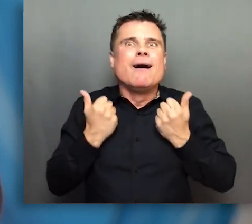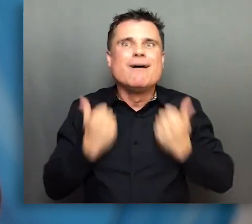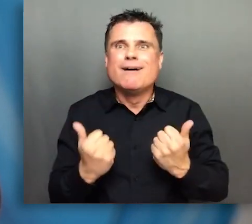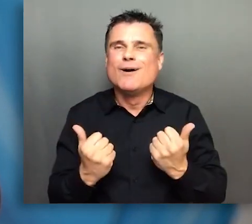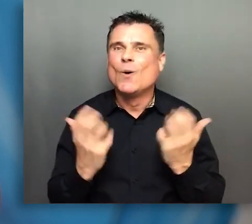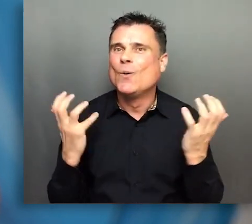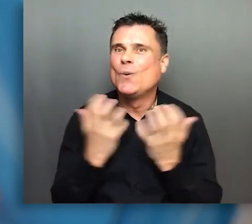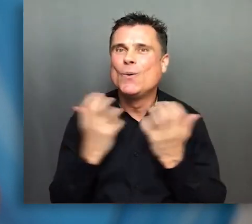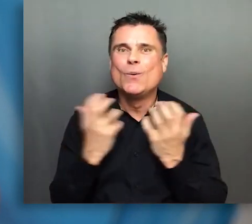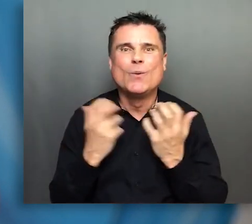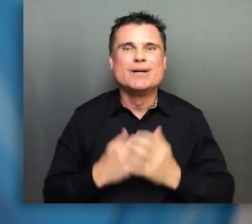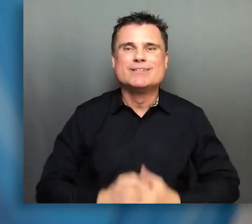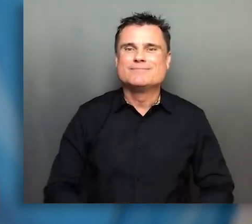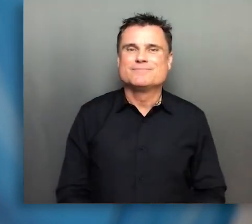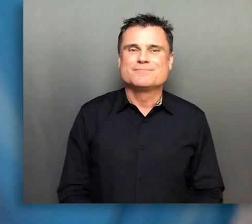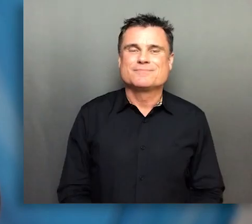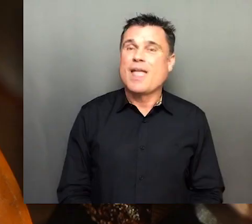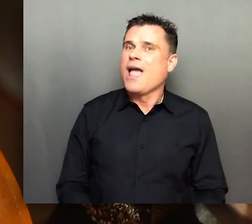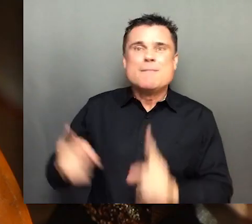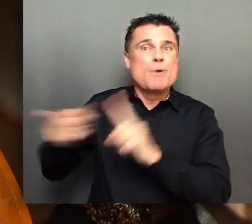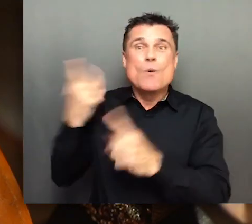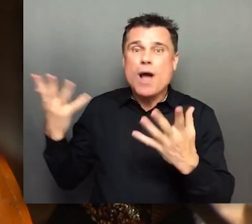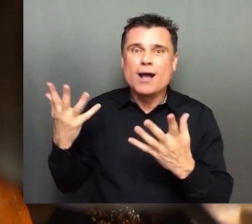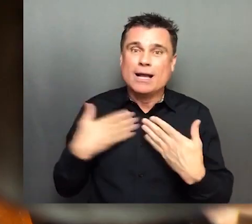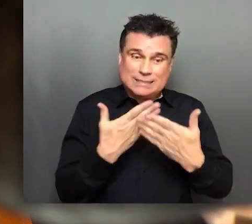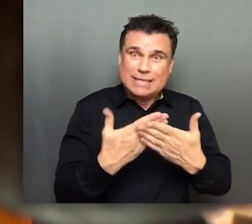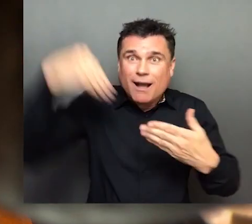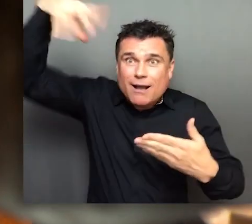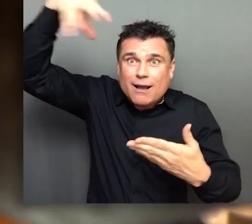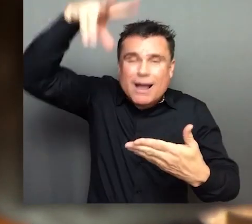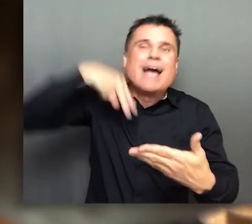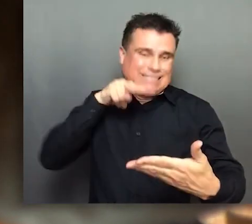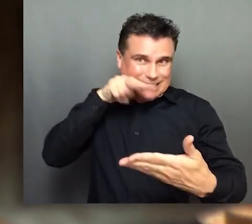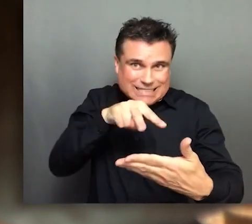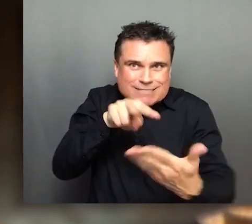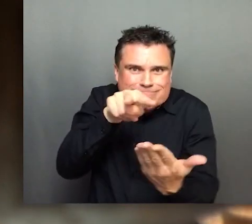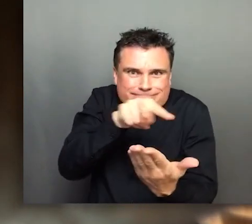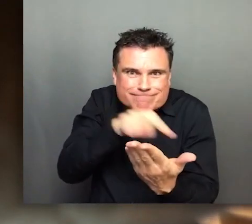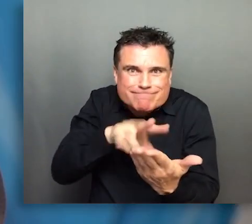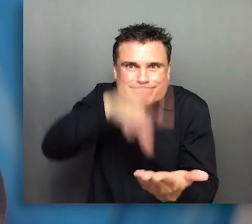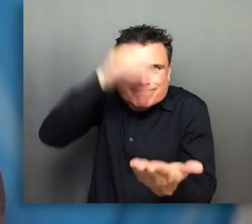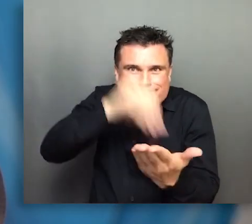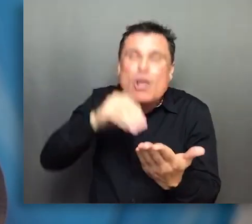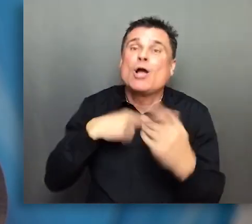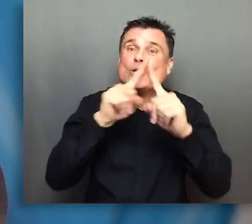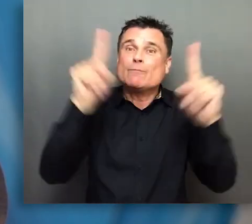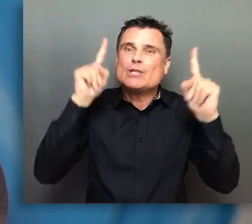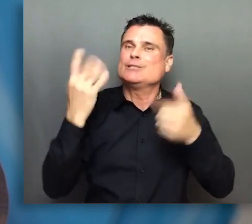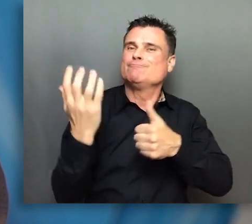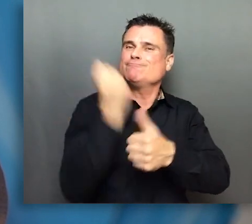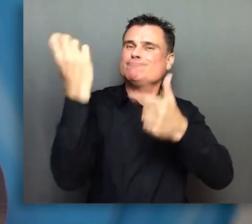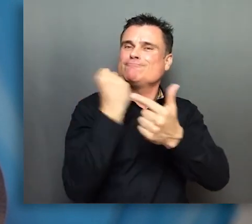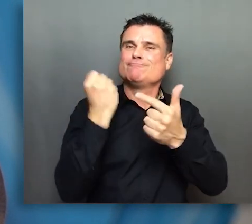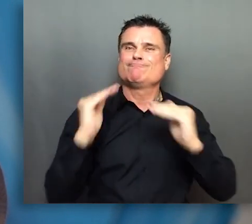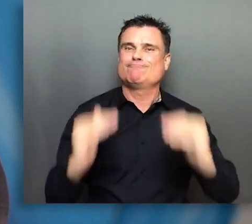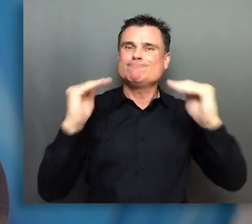amazing. Wow. Most importantly, it will help ease my studies. I hope to complete my master's